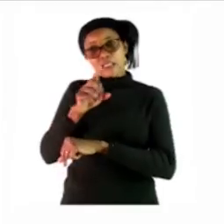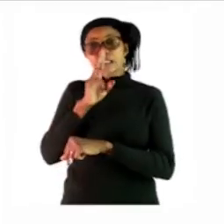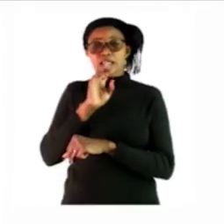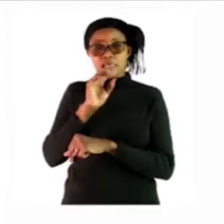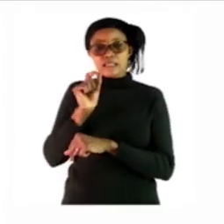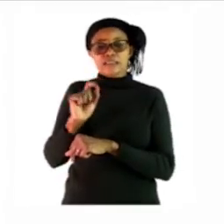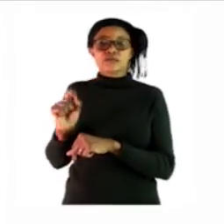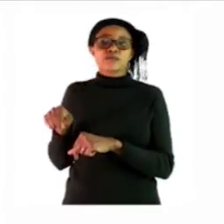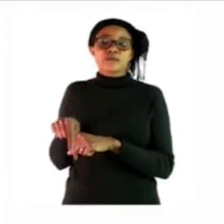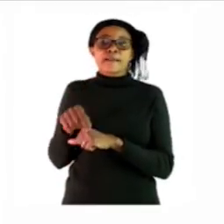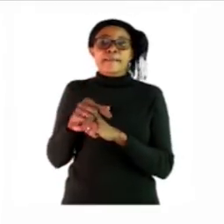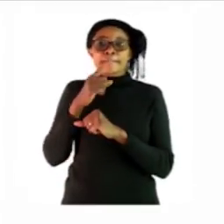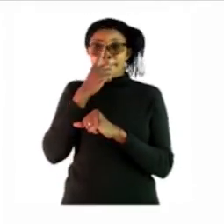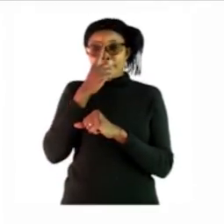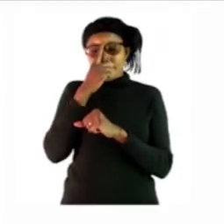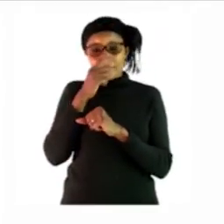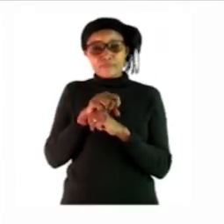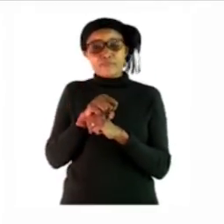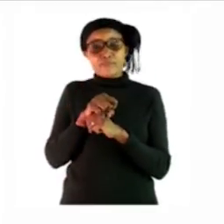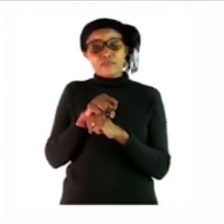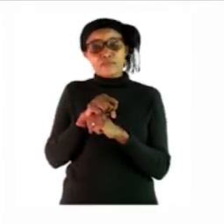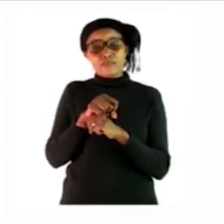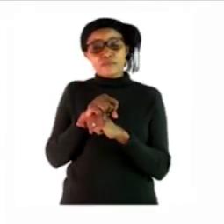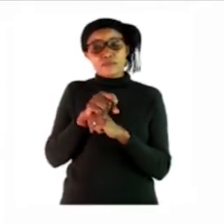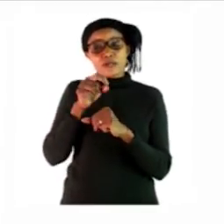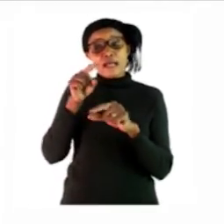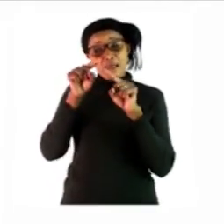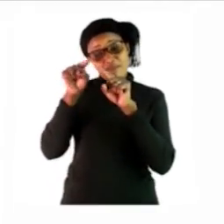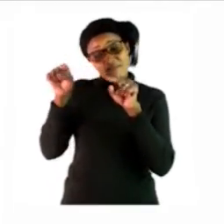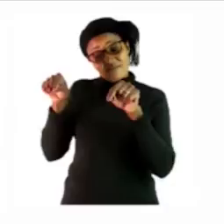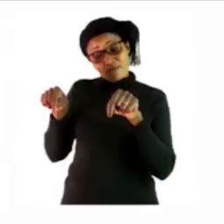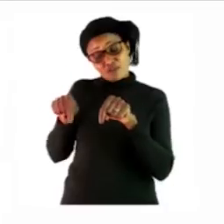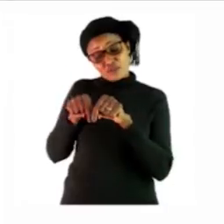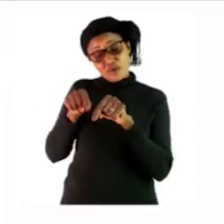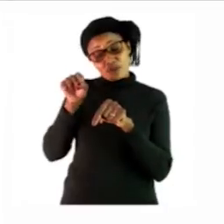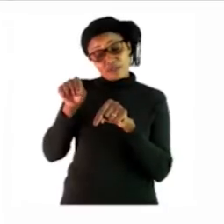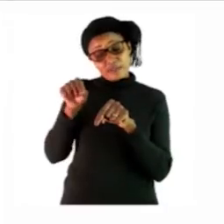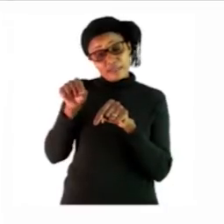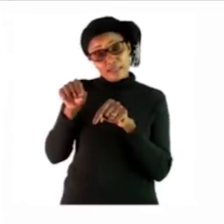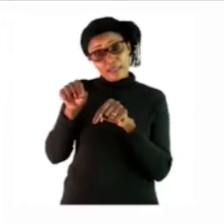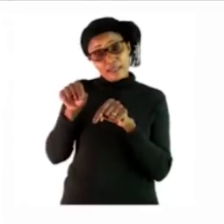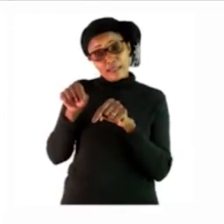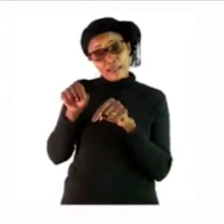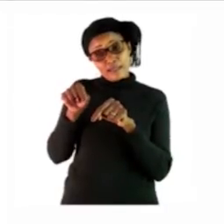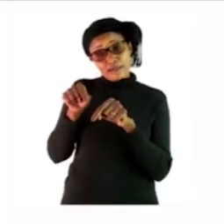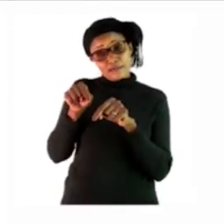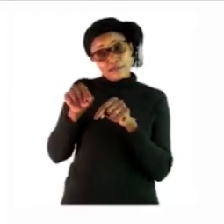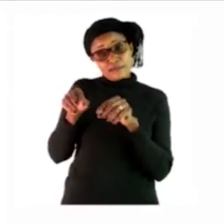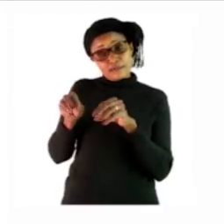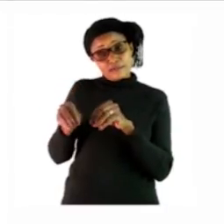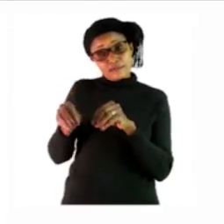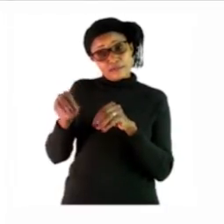now the answer that you have written in the first small box there under that